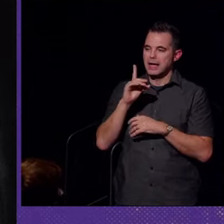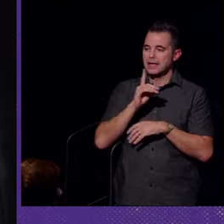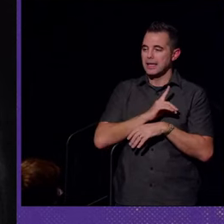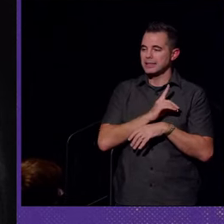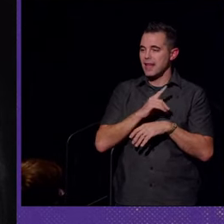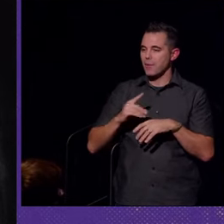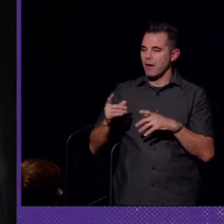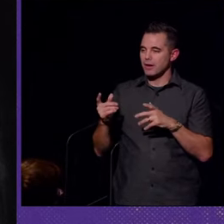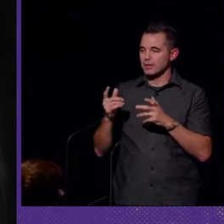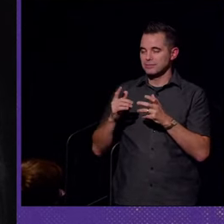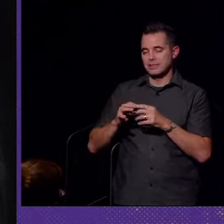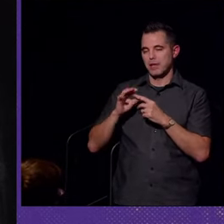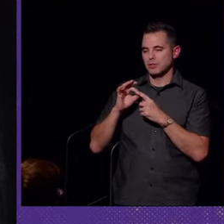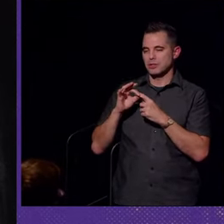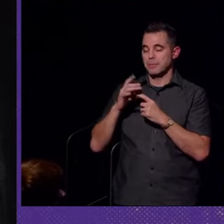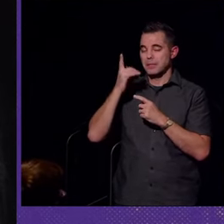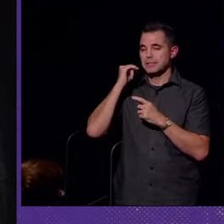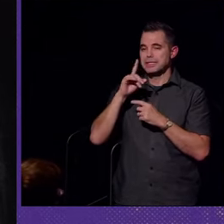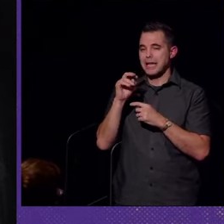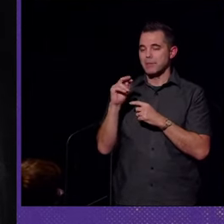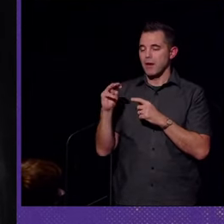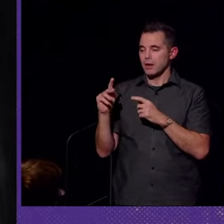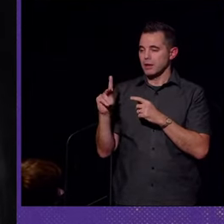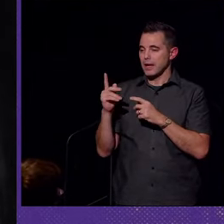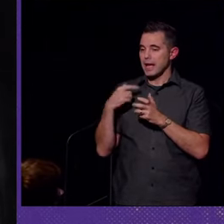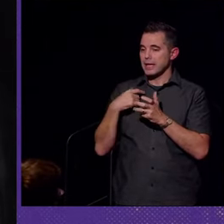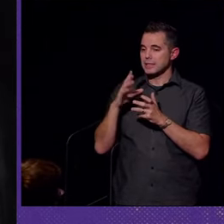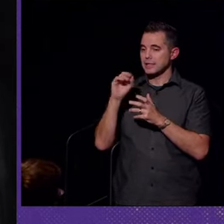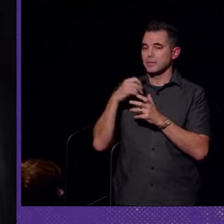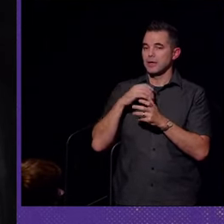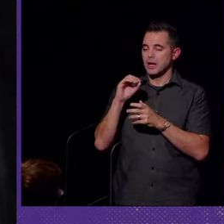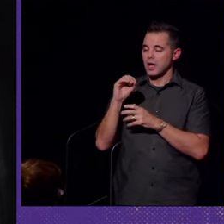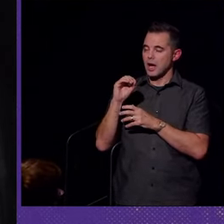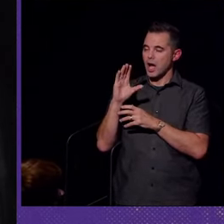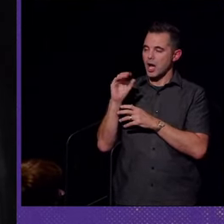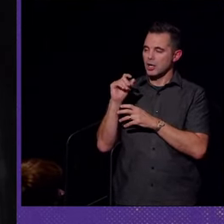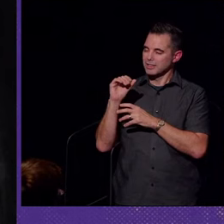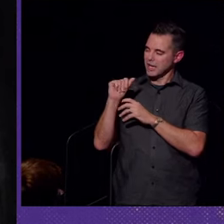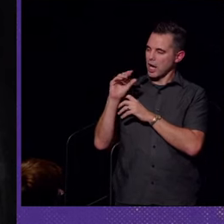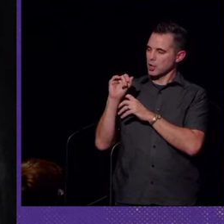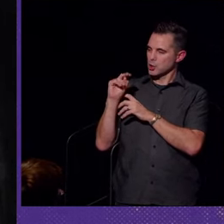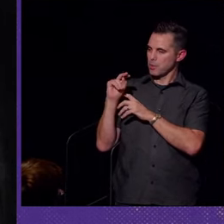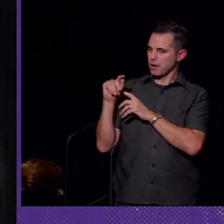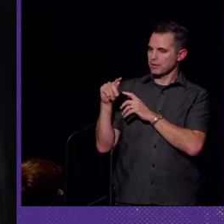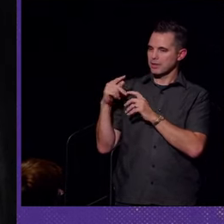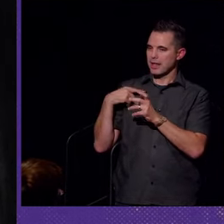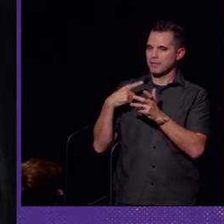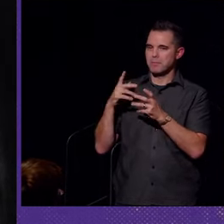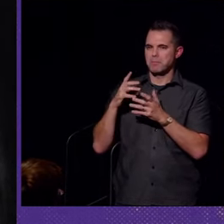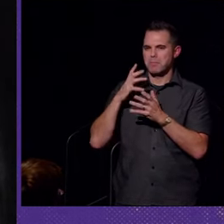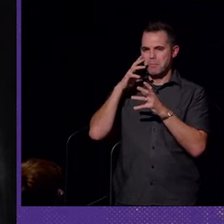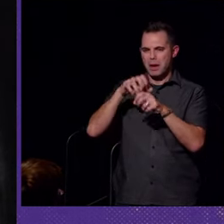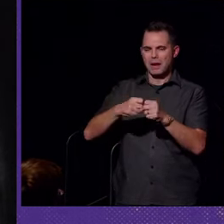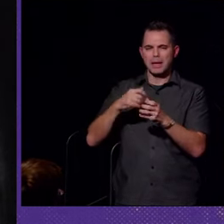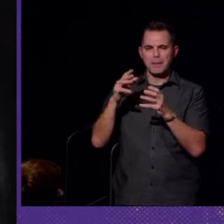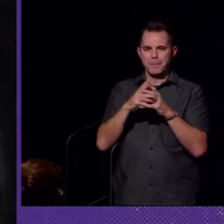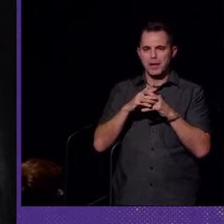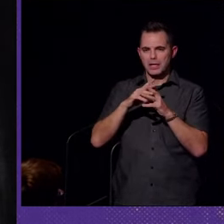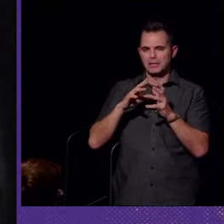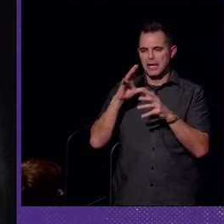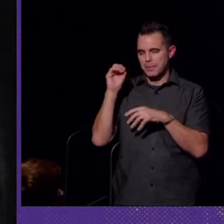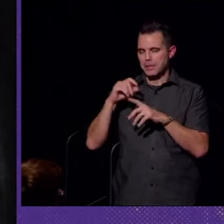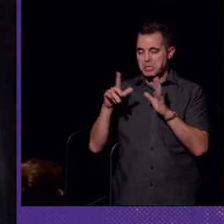especially, because Denmark has the company Archicon, which is also a world leader, and then they've got brought up by American companies.